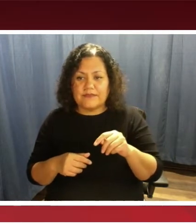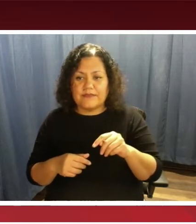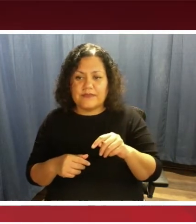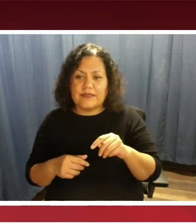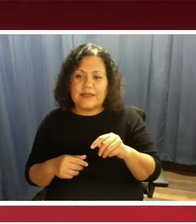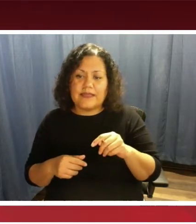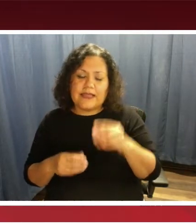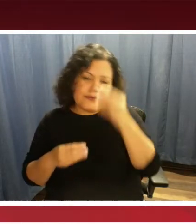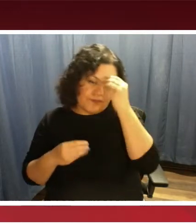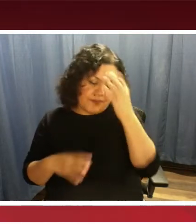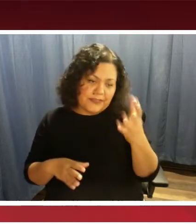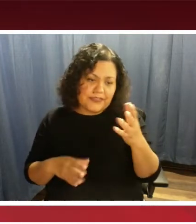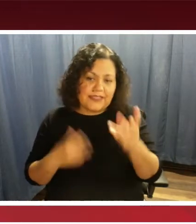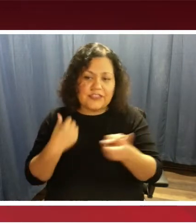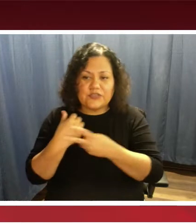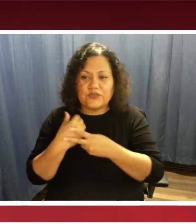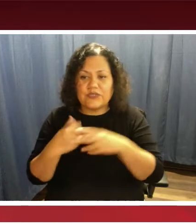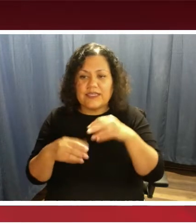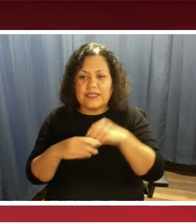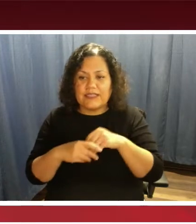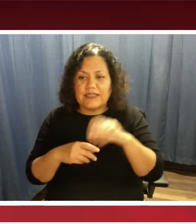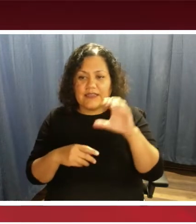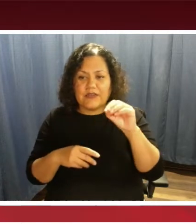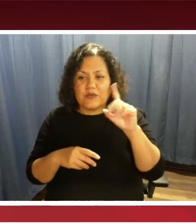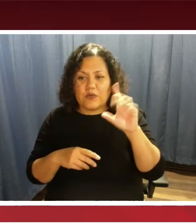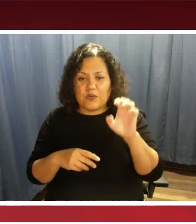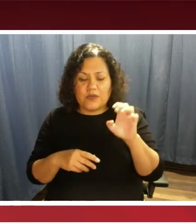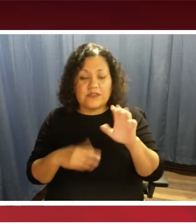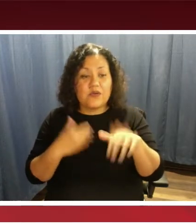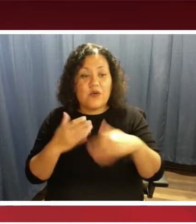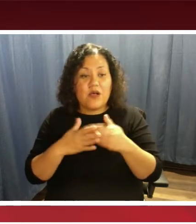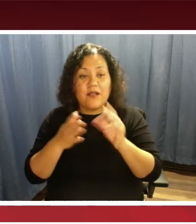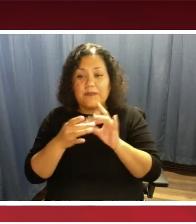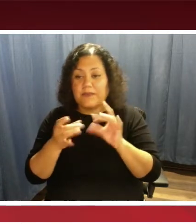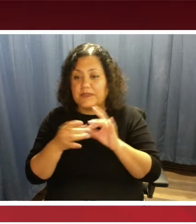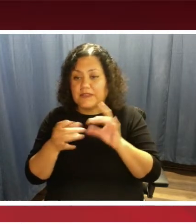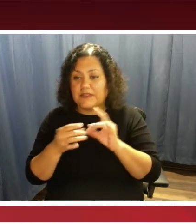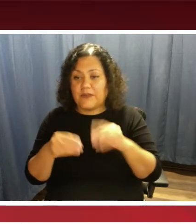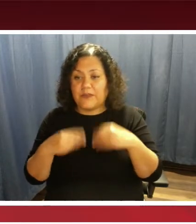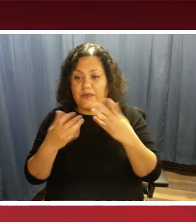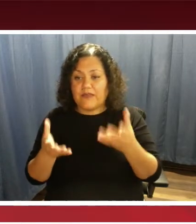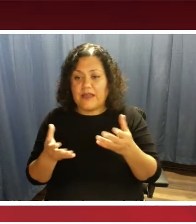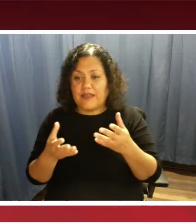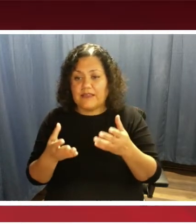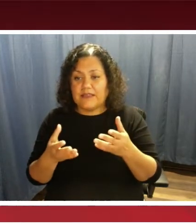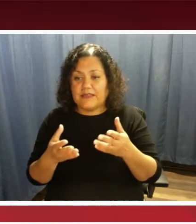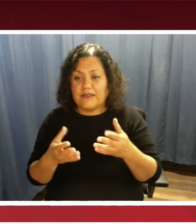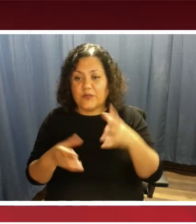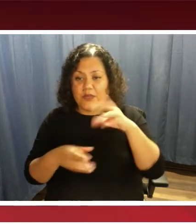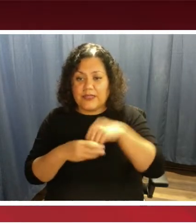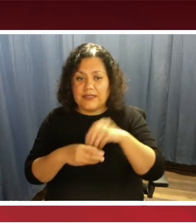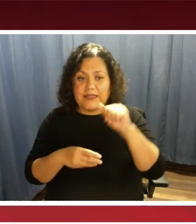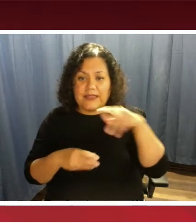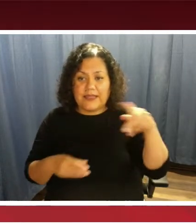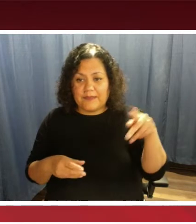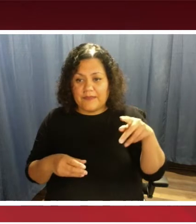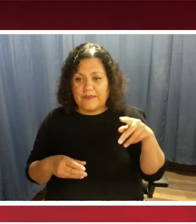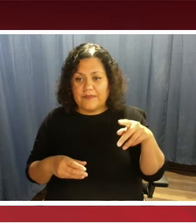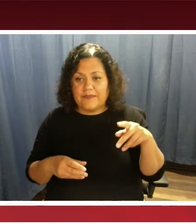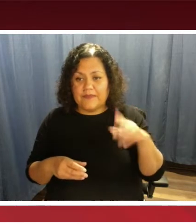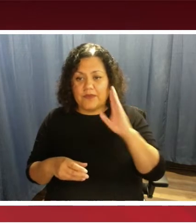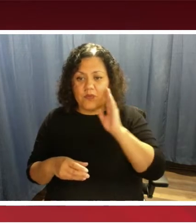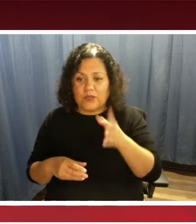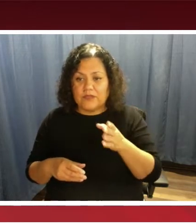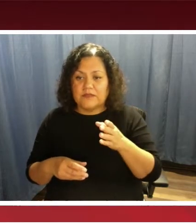information that is stored within the code. So all messages are provided within the app are going to be